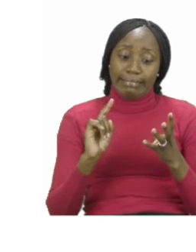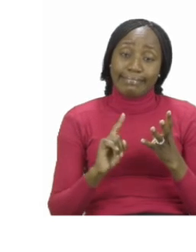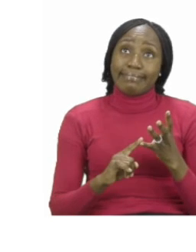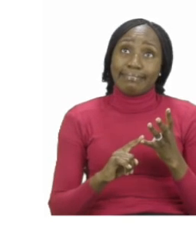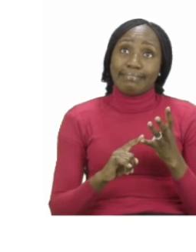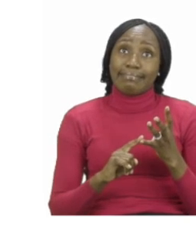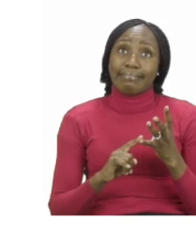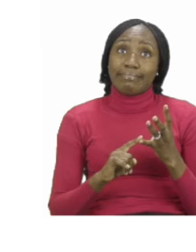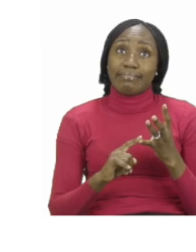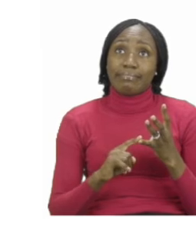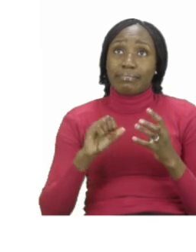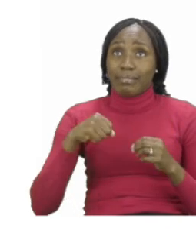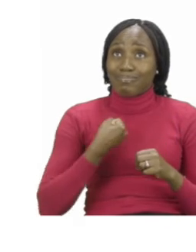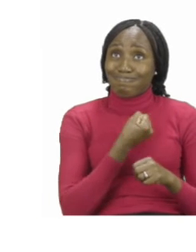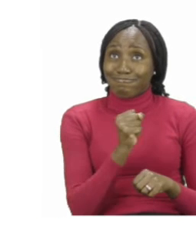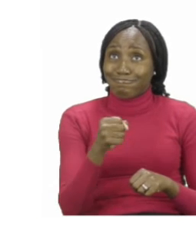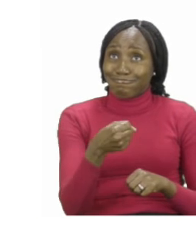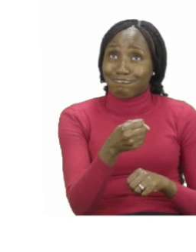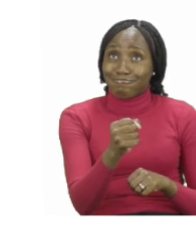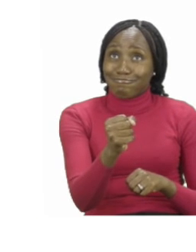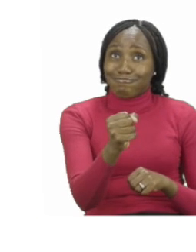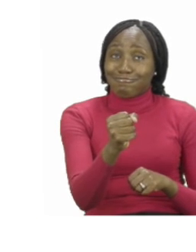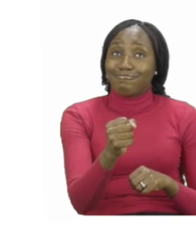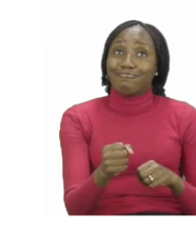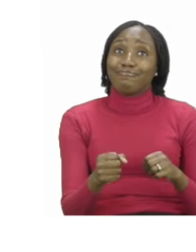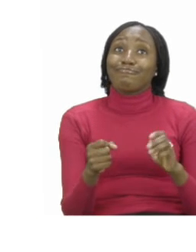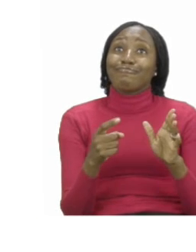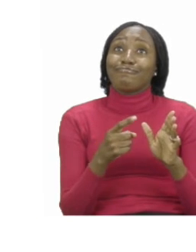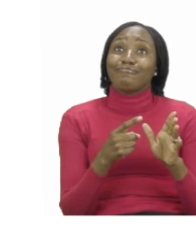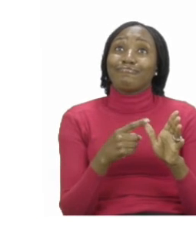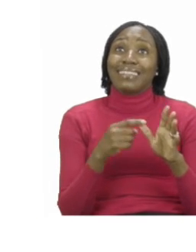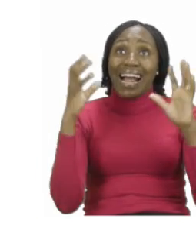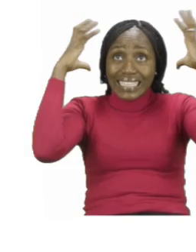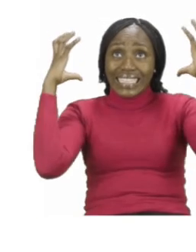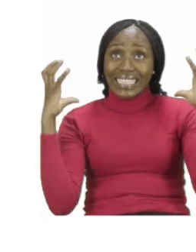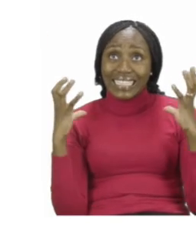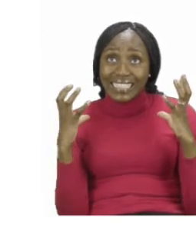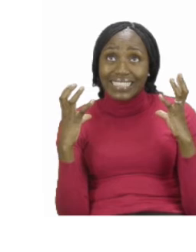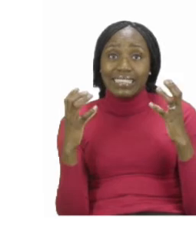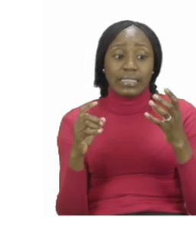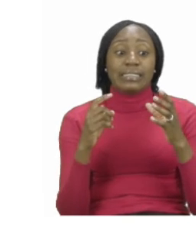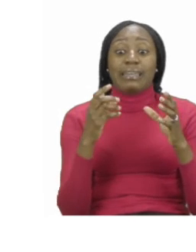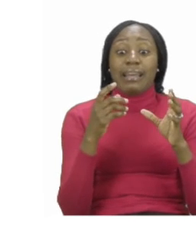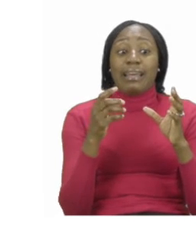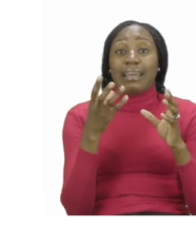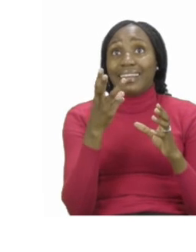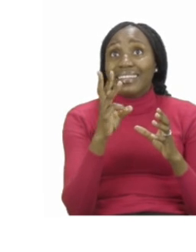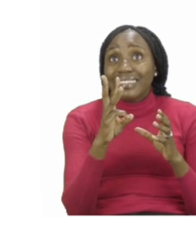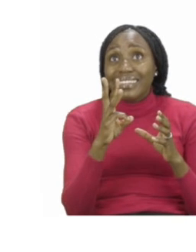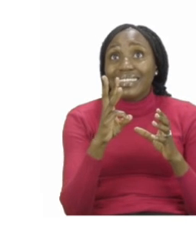have a picture of a snake, a lion and a